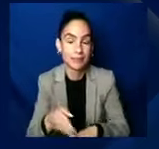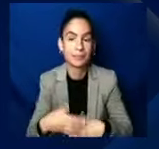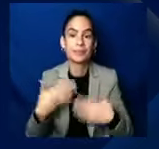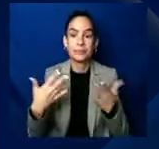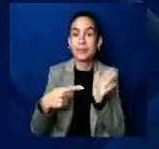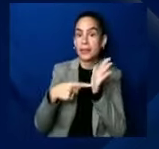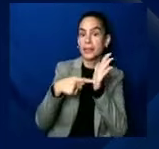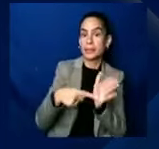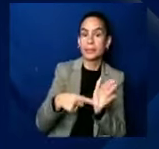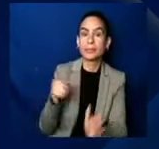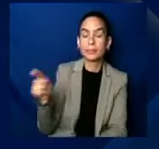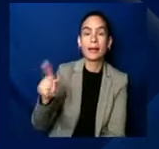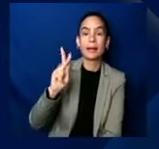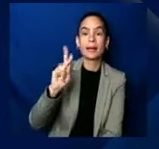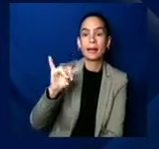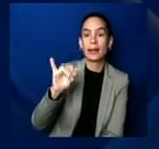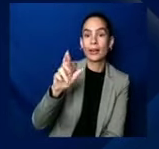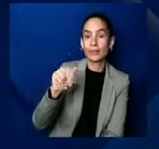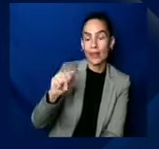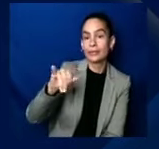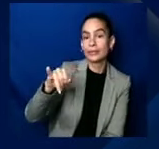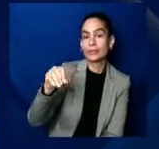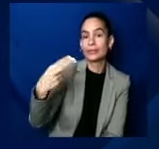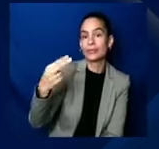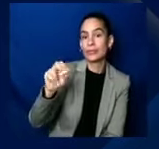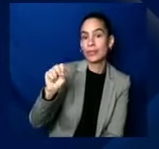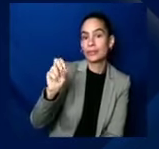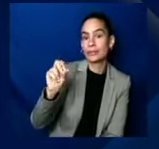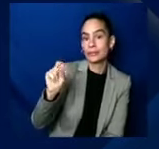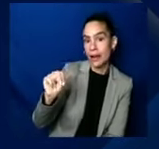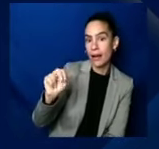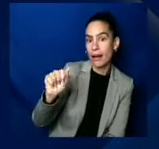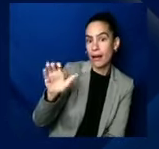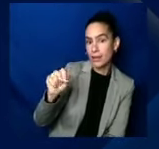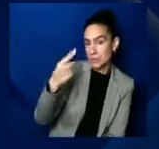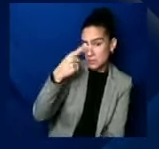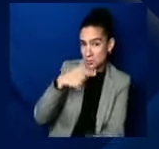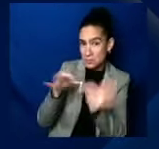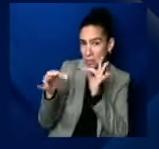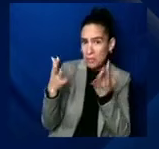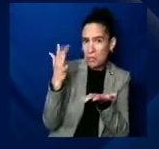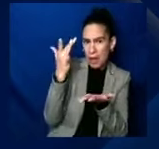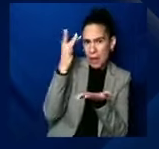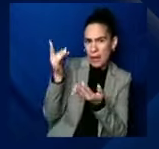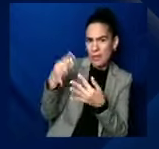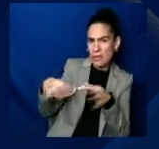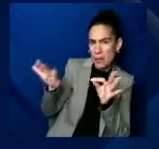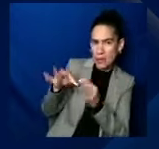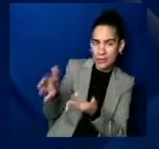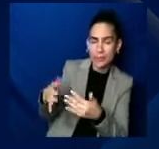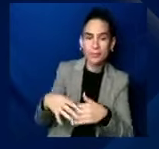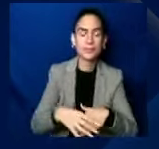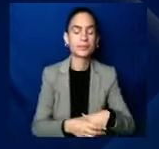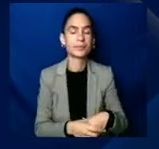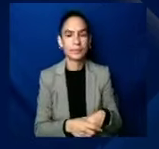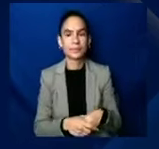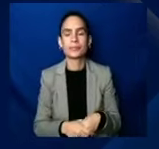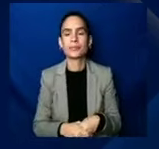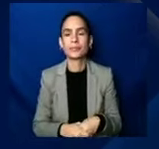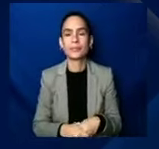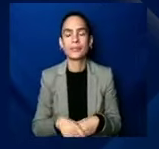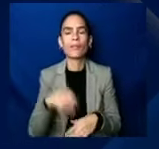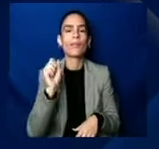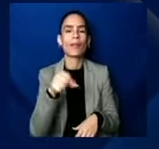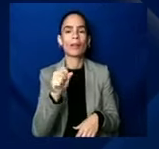can, uh, talk to us about the Kira Johnson Act and why it in particular is significant. Yeah, I, um, I'm just so grateful to be